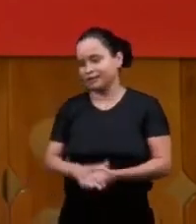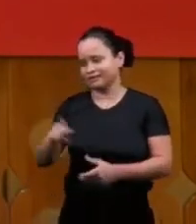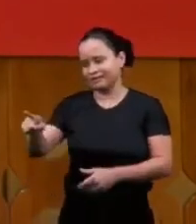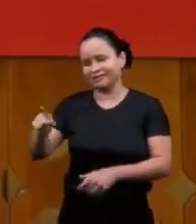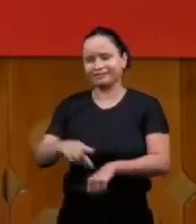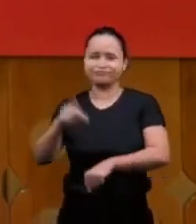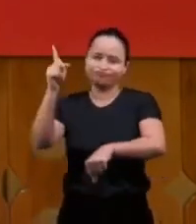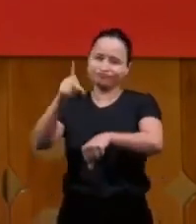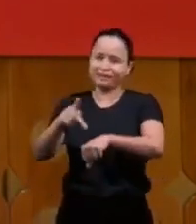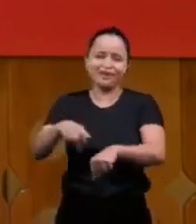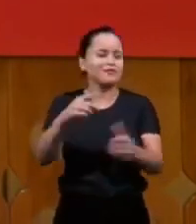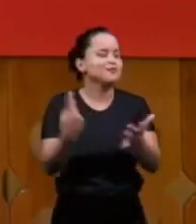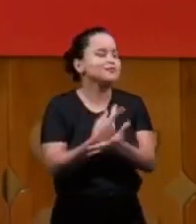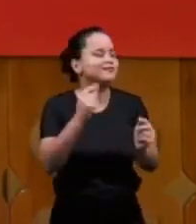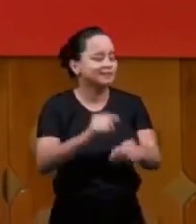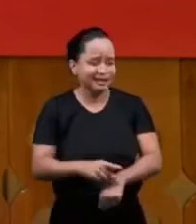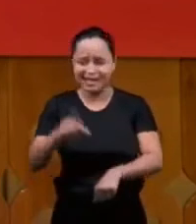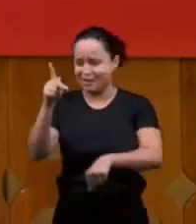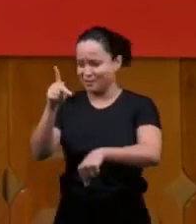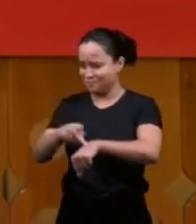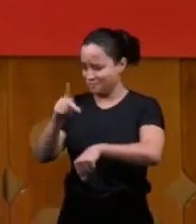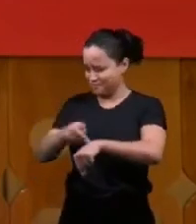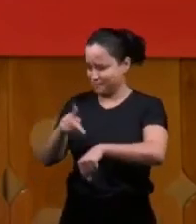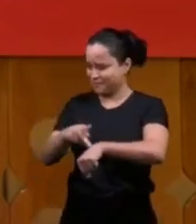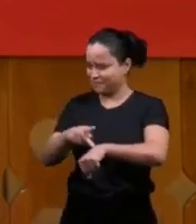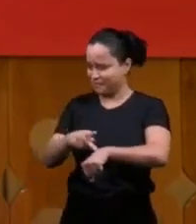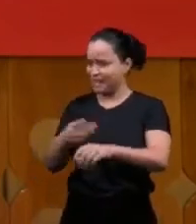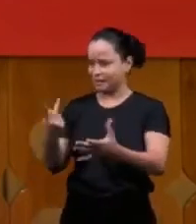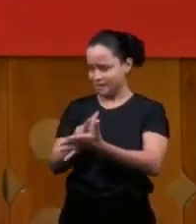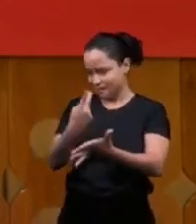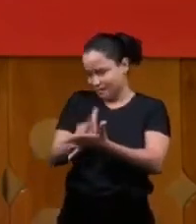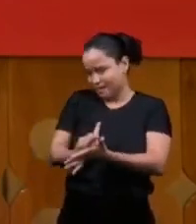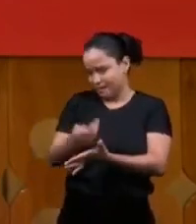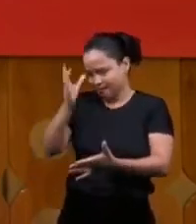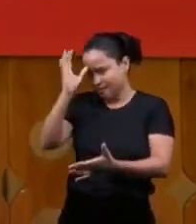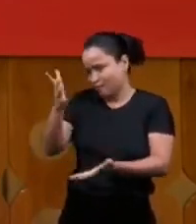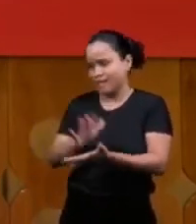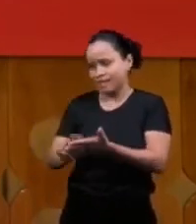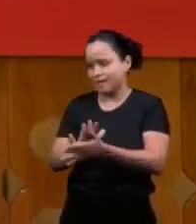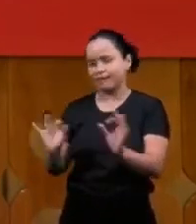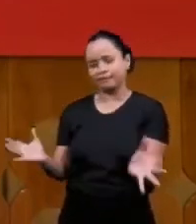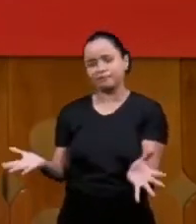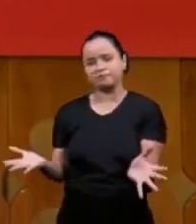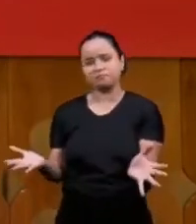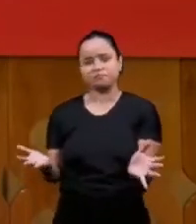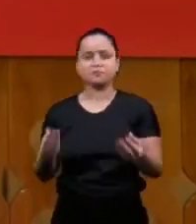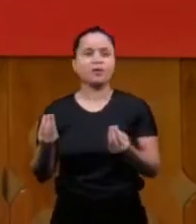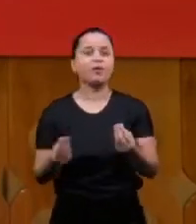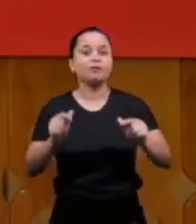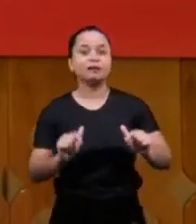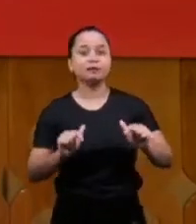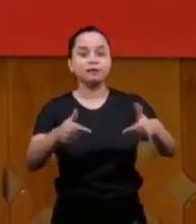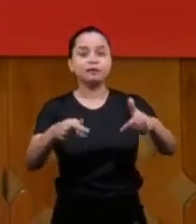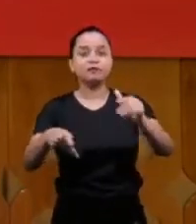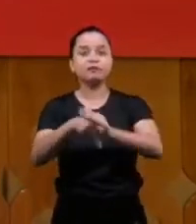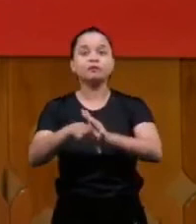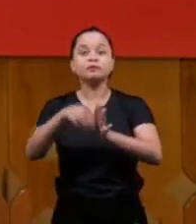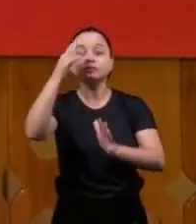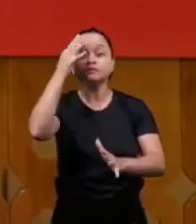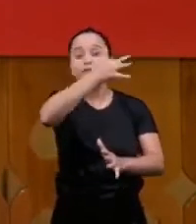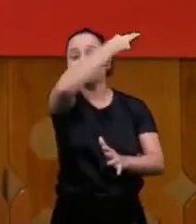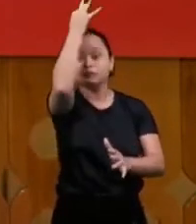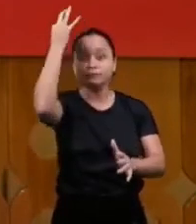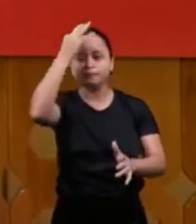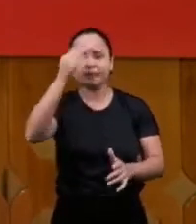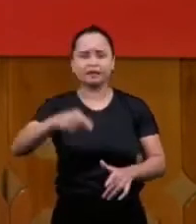wasn't solved and what happened there what happened was it a preaching no it was an operation of the Holy Spirit